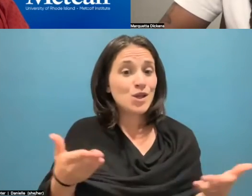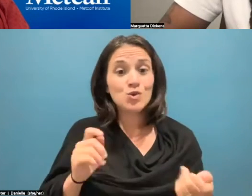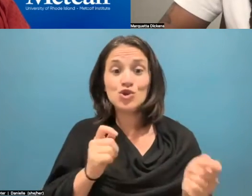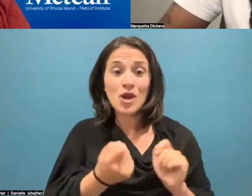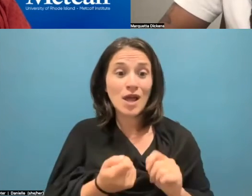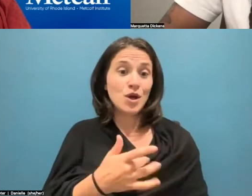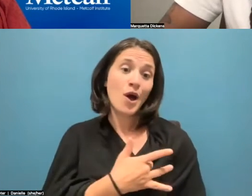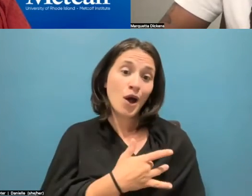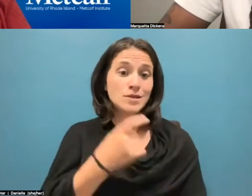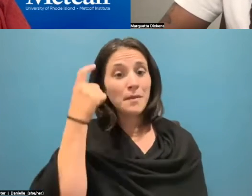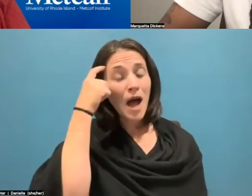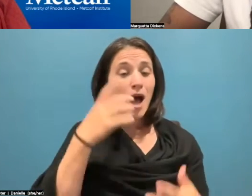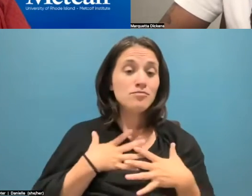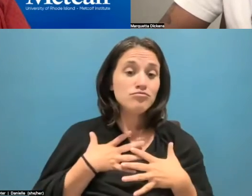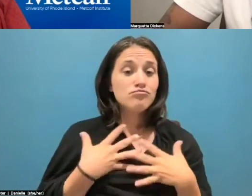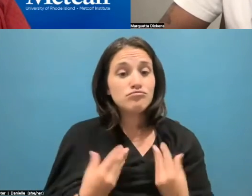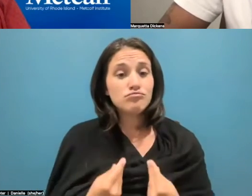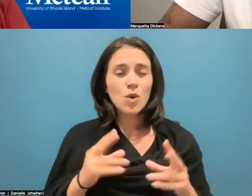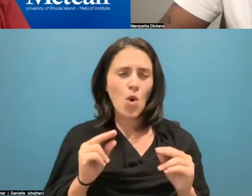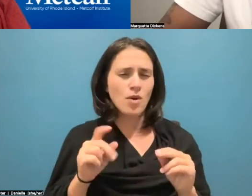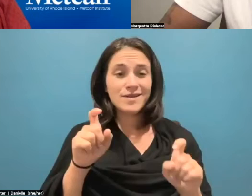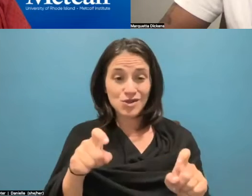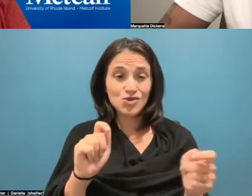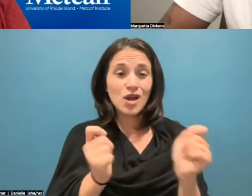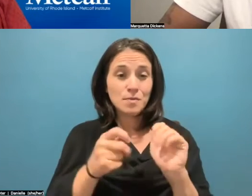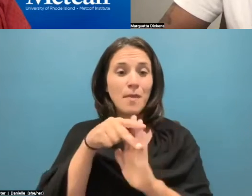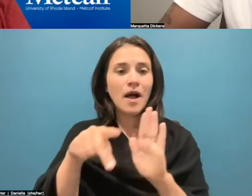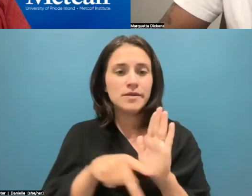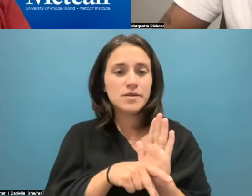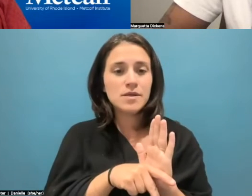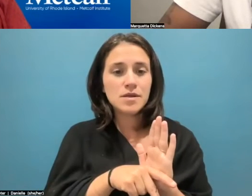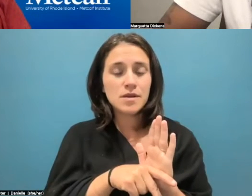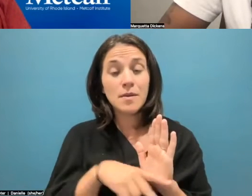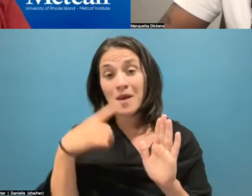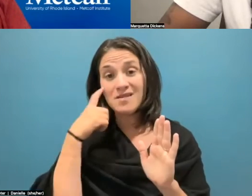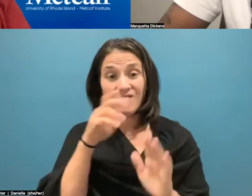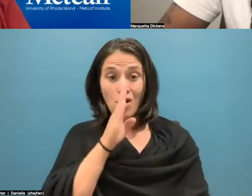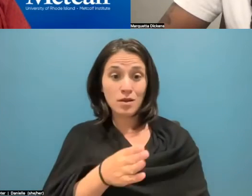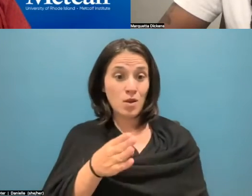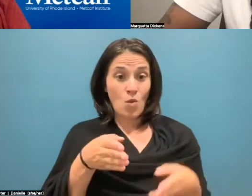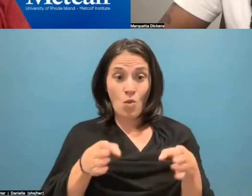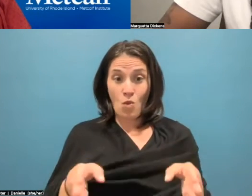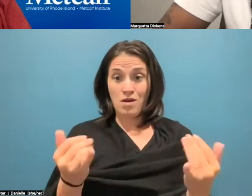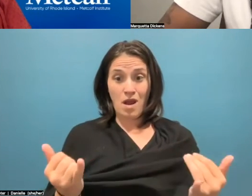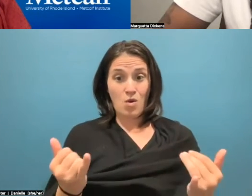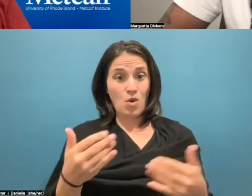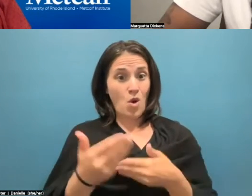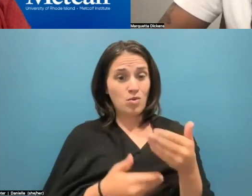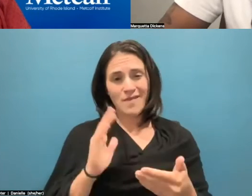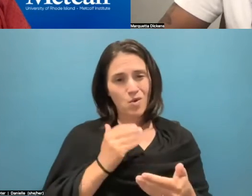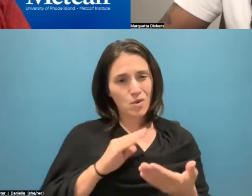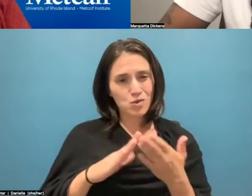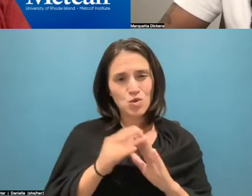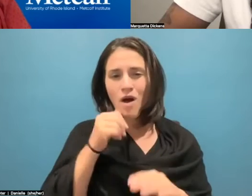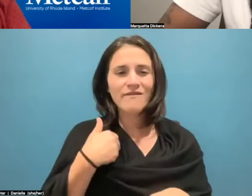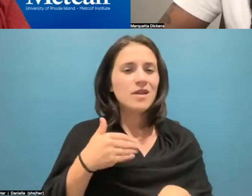to change policy because, quite frankly, with the way things are going, our communities just don't have time for people